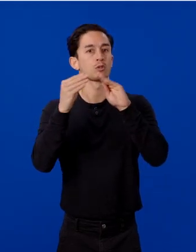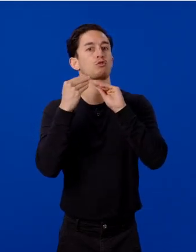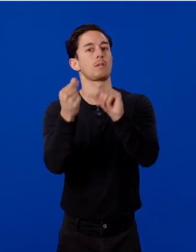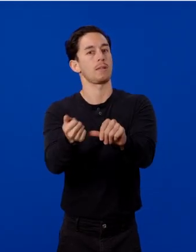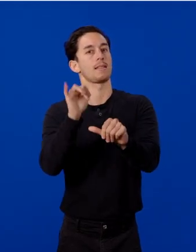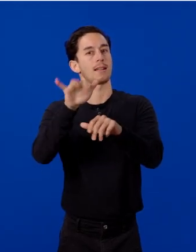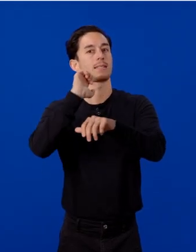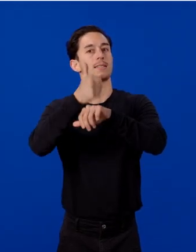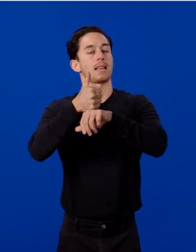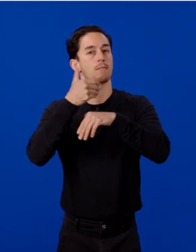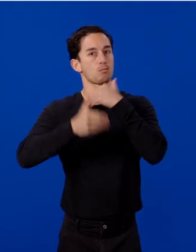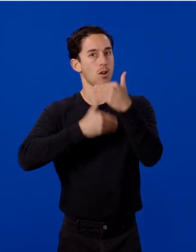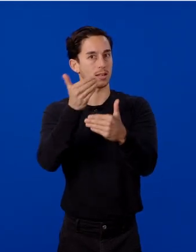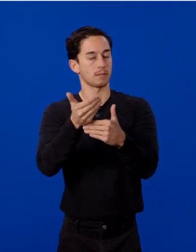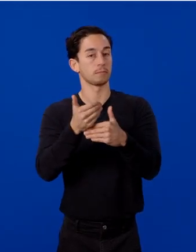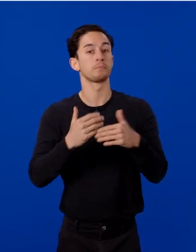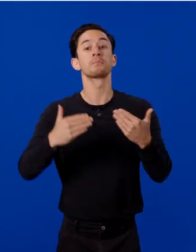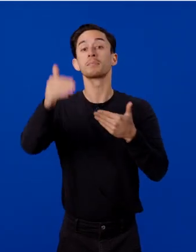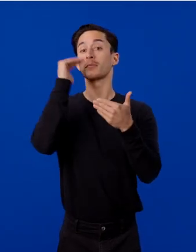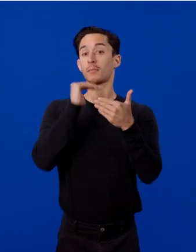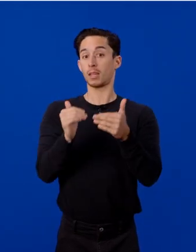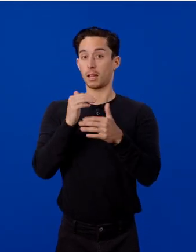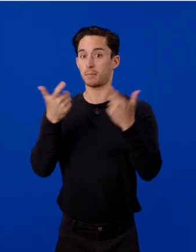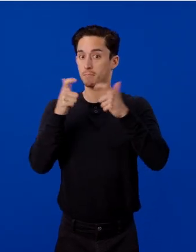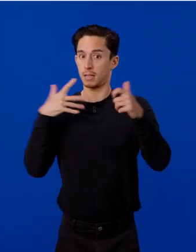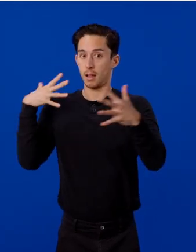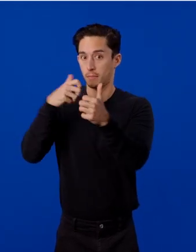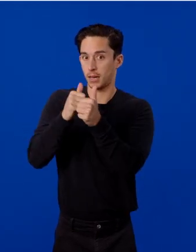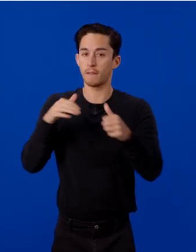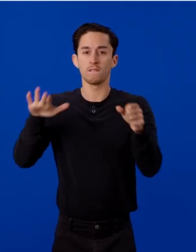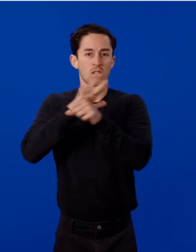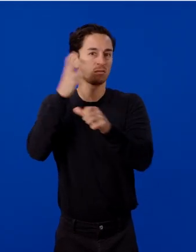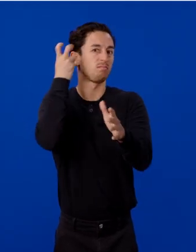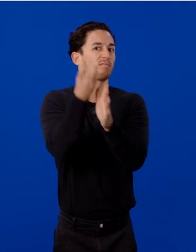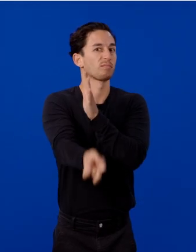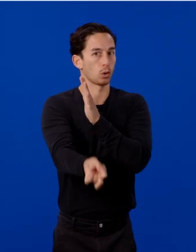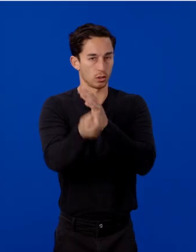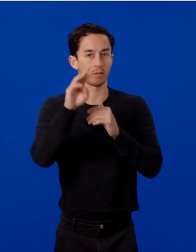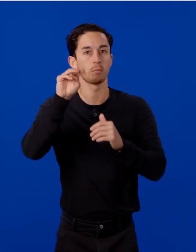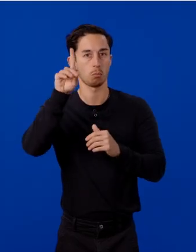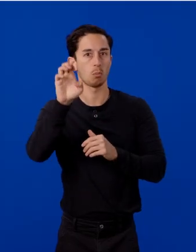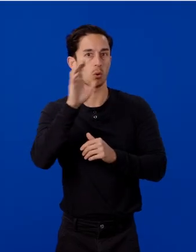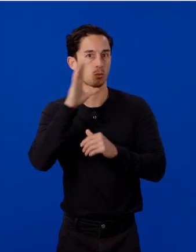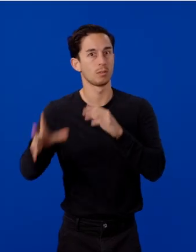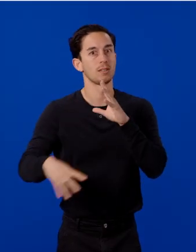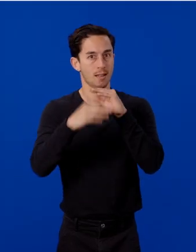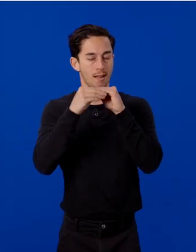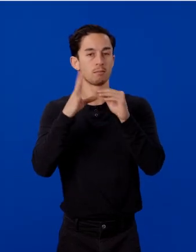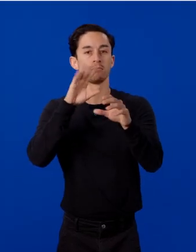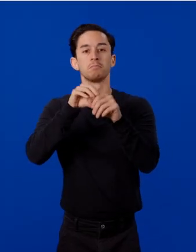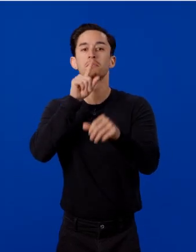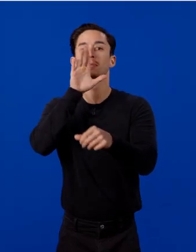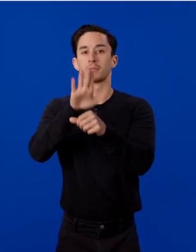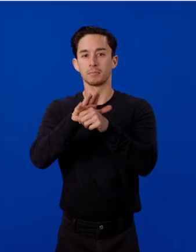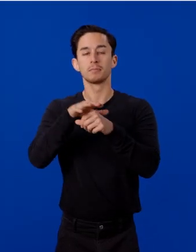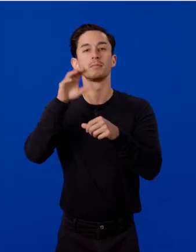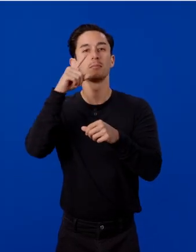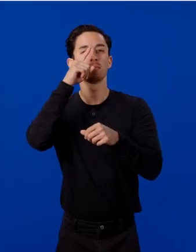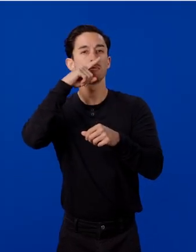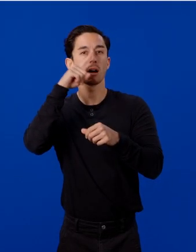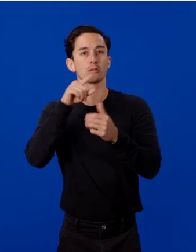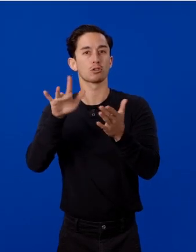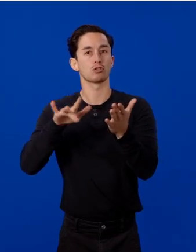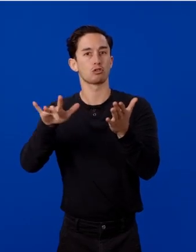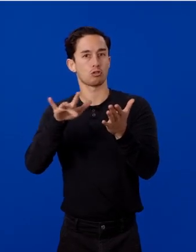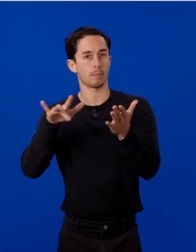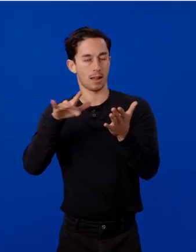For my next major update, I am going all in with the full immersive mode that will include a dedicated mouse trackpad experience for iPhone